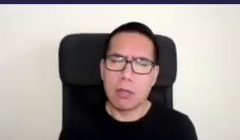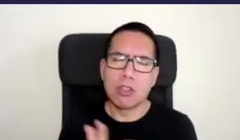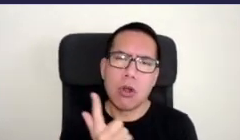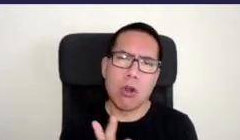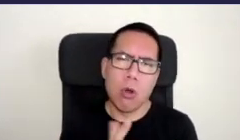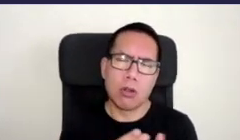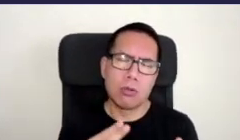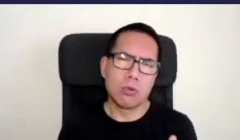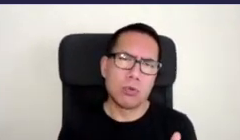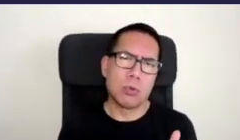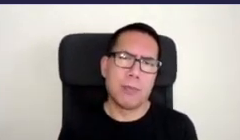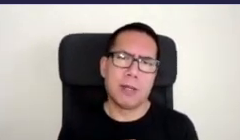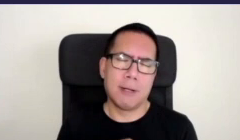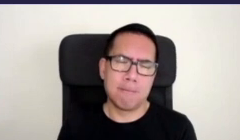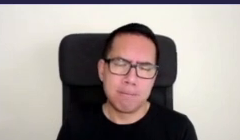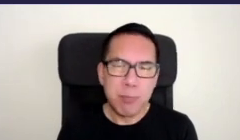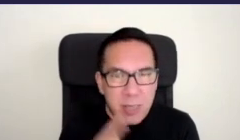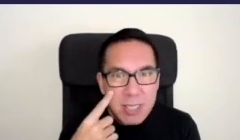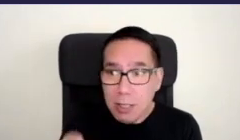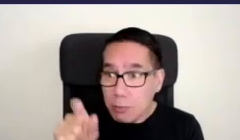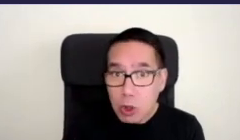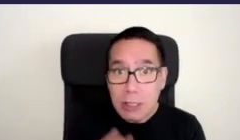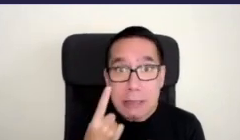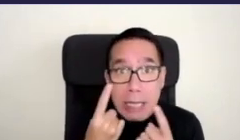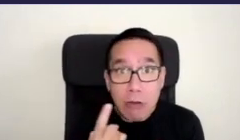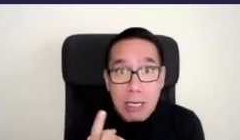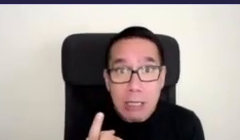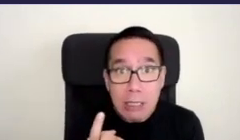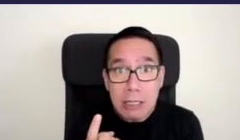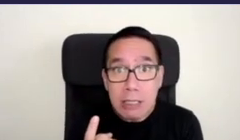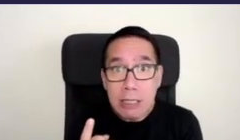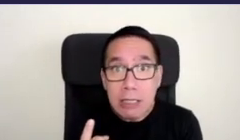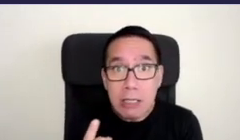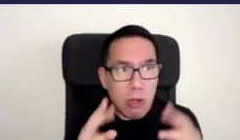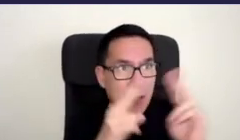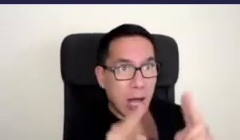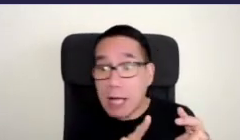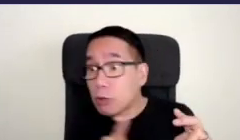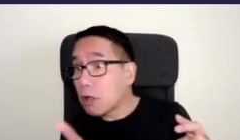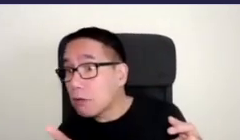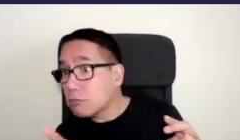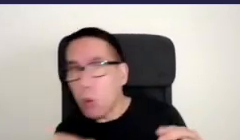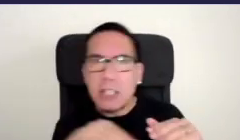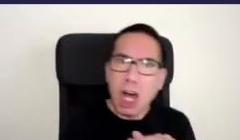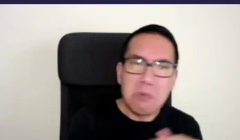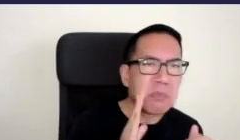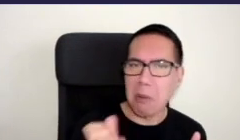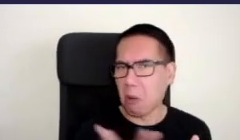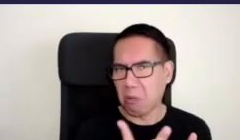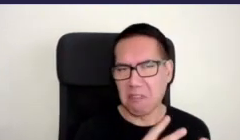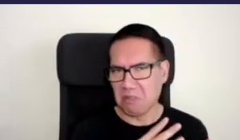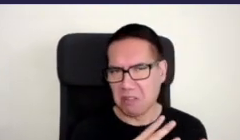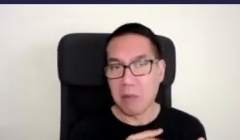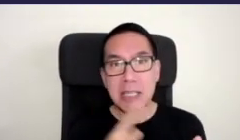if you can see that someone is caring outside of their own home or even inside it doesn't matter but if you can see someone is